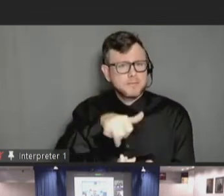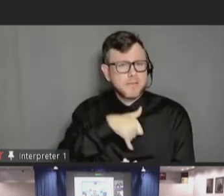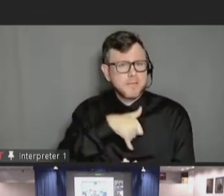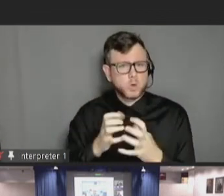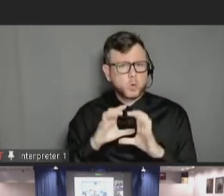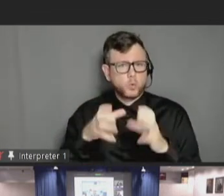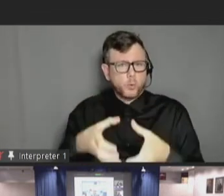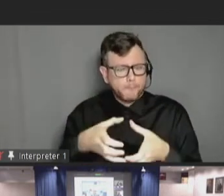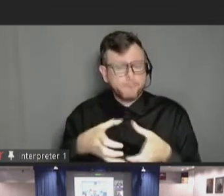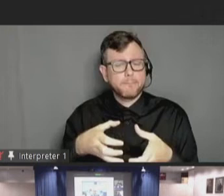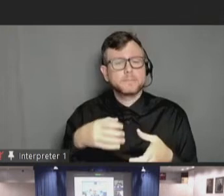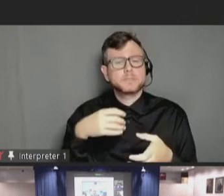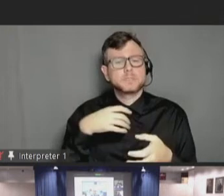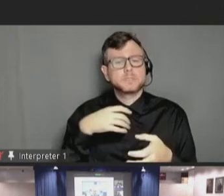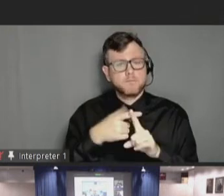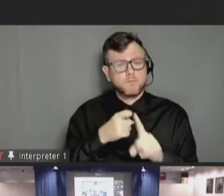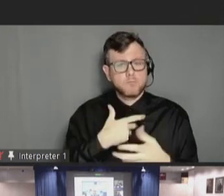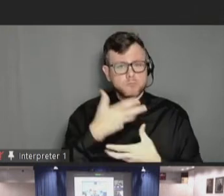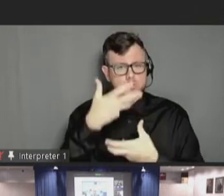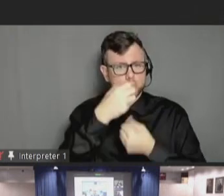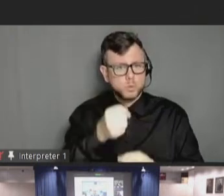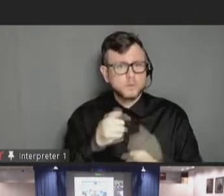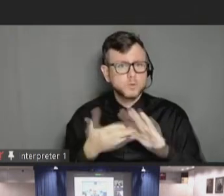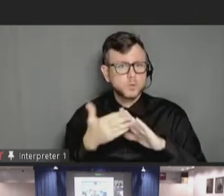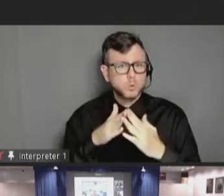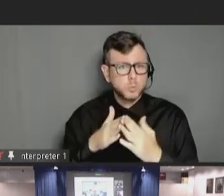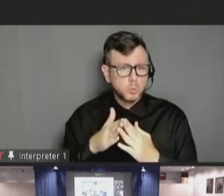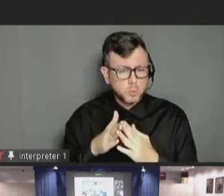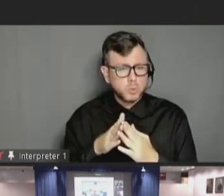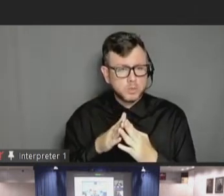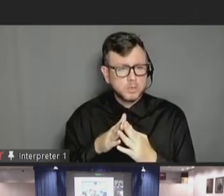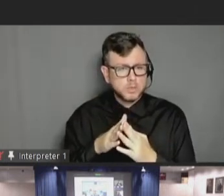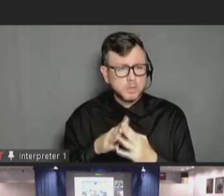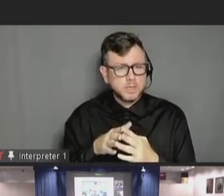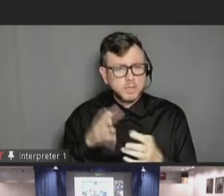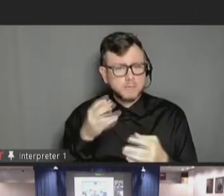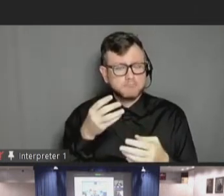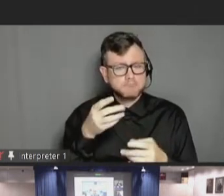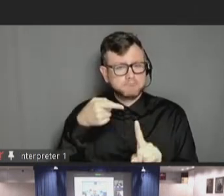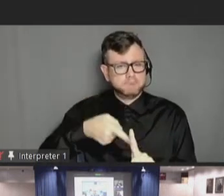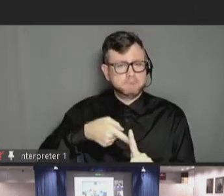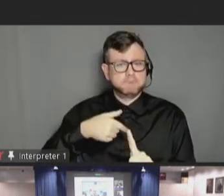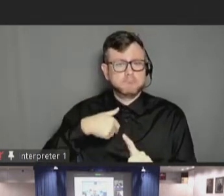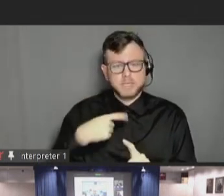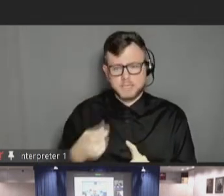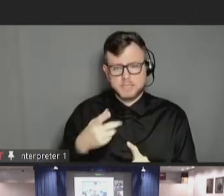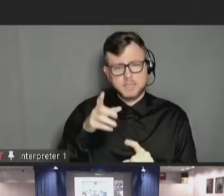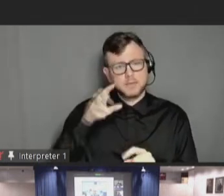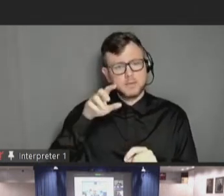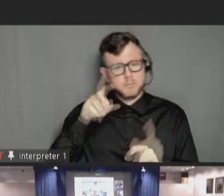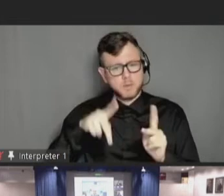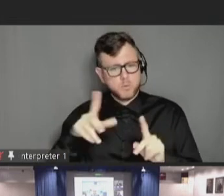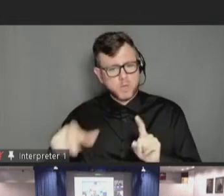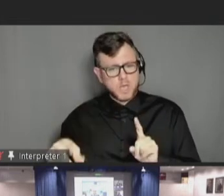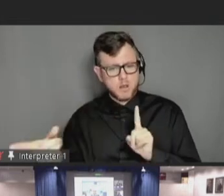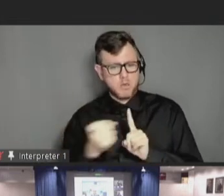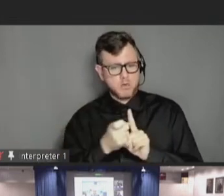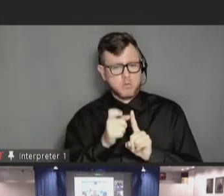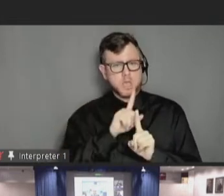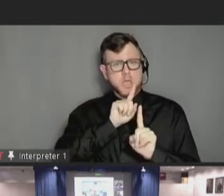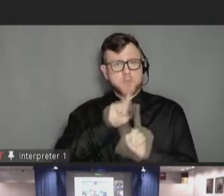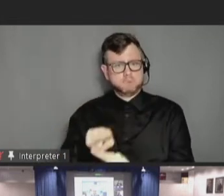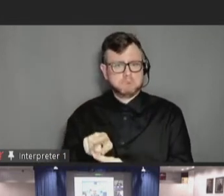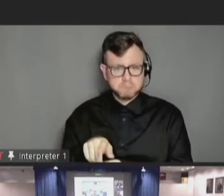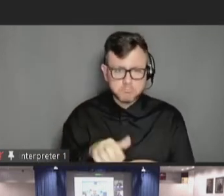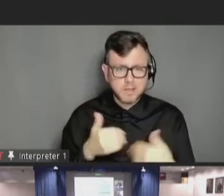directly from trusted community sources to help people get their questions answered. Next slide,